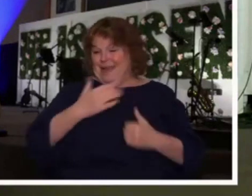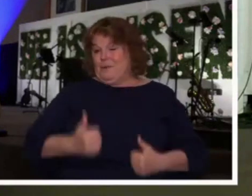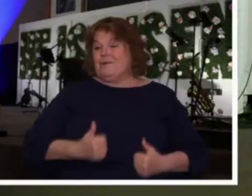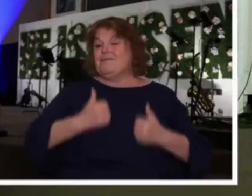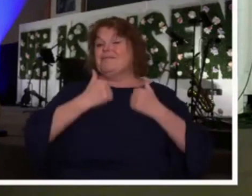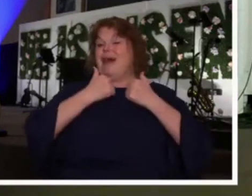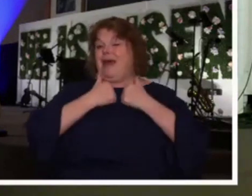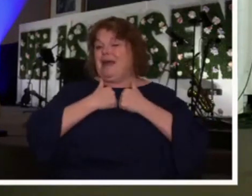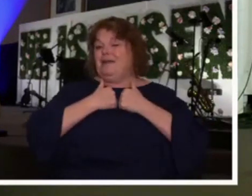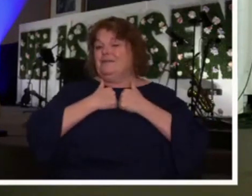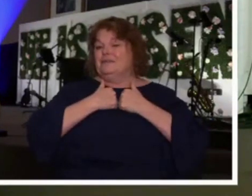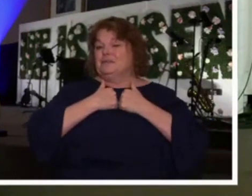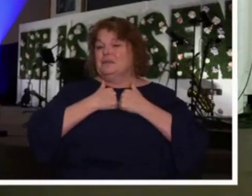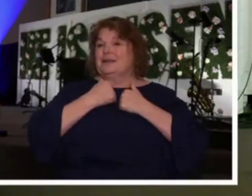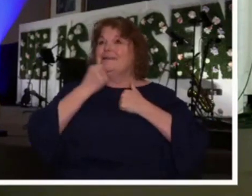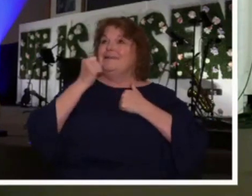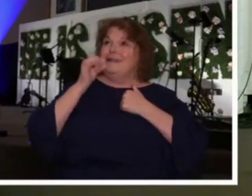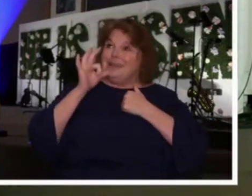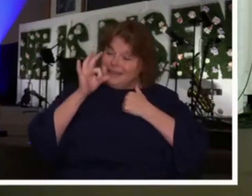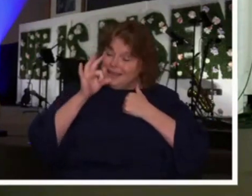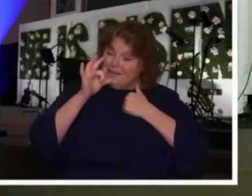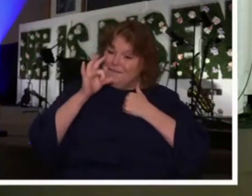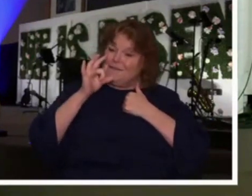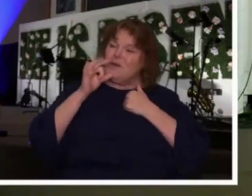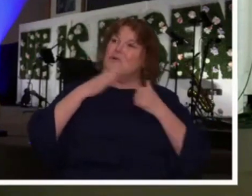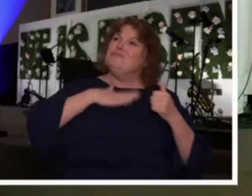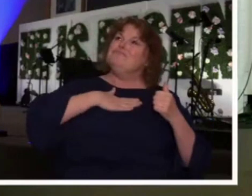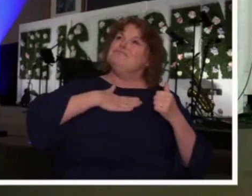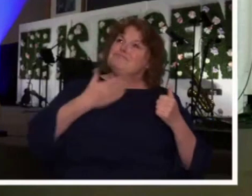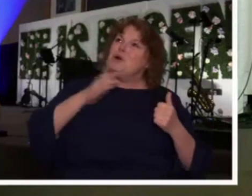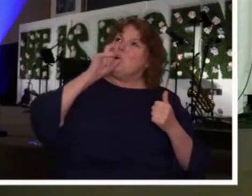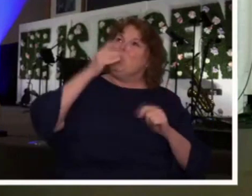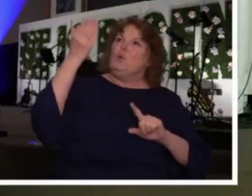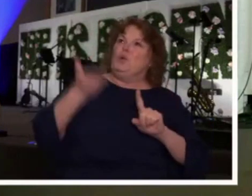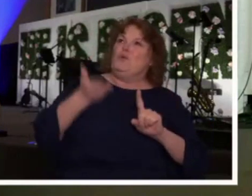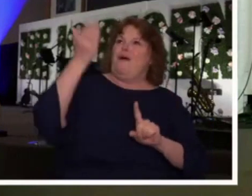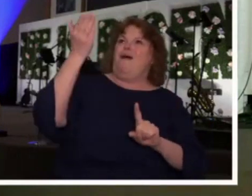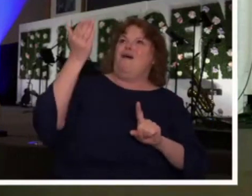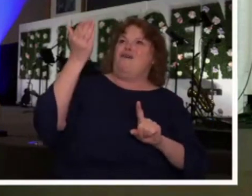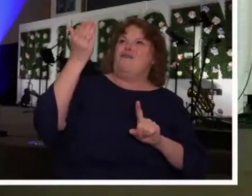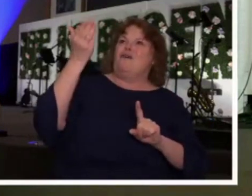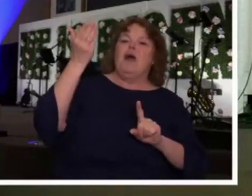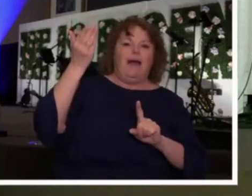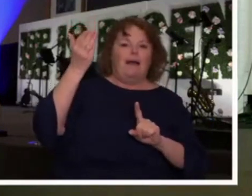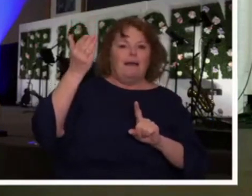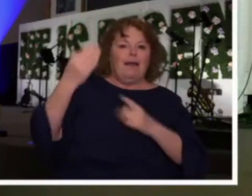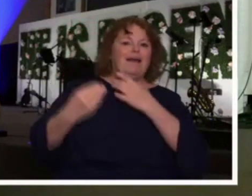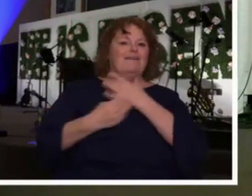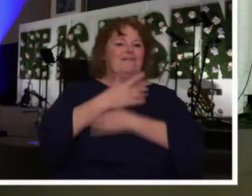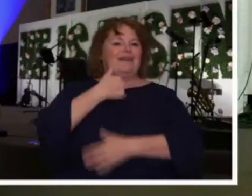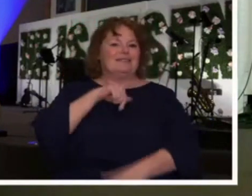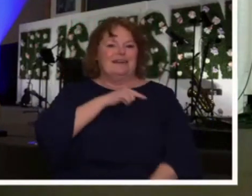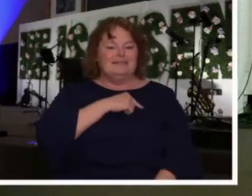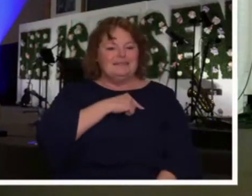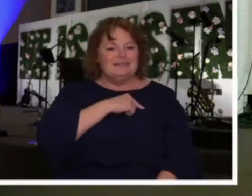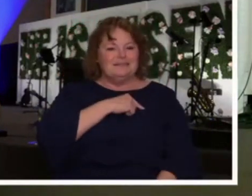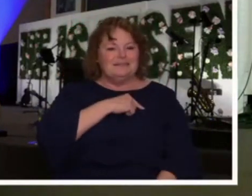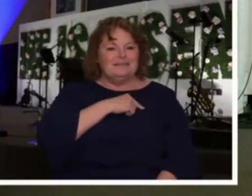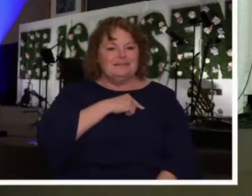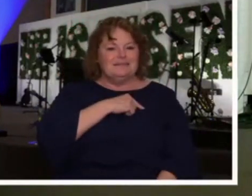when we take the time to acknowledge what He is doing in our lives and what He has done in our lives.